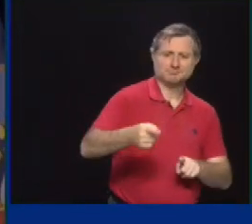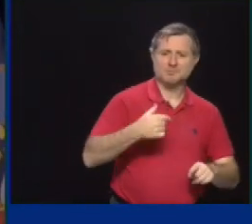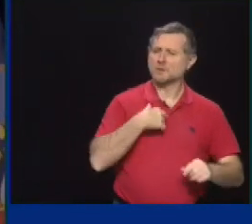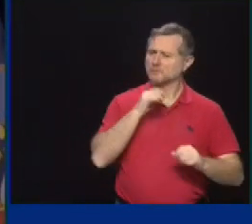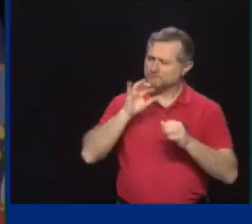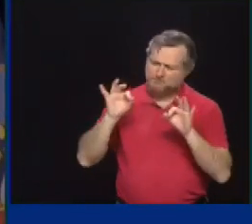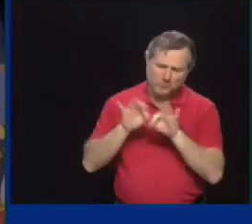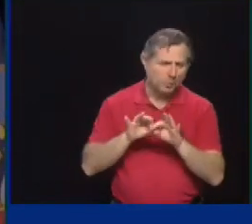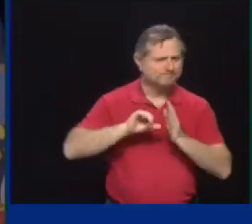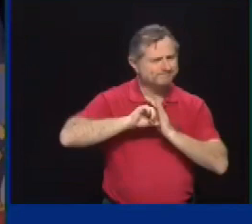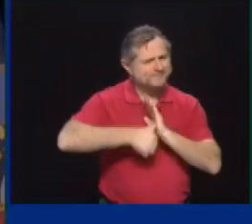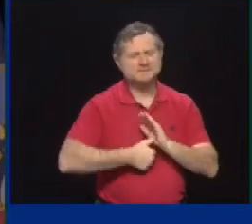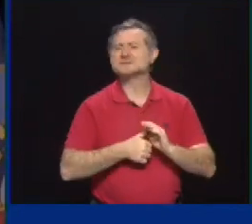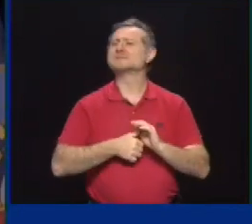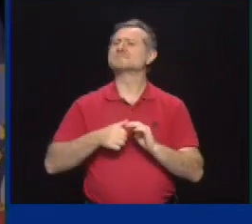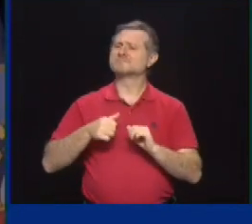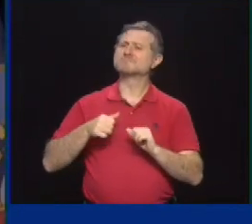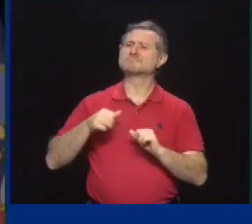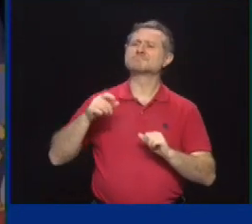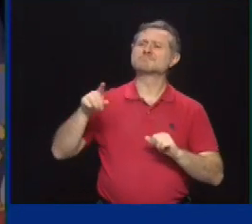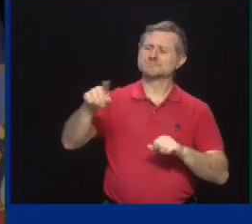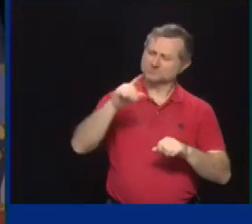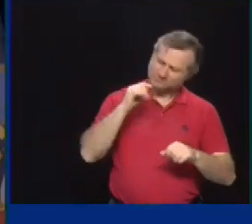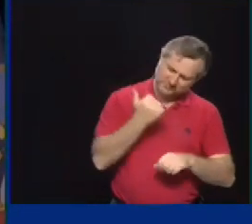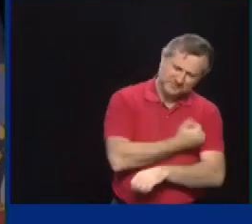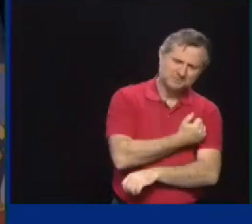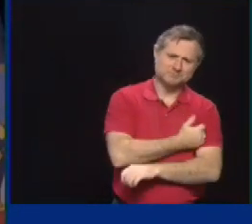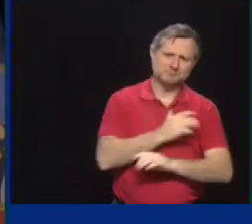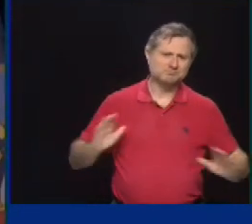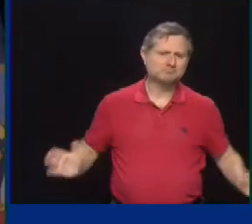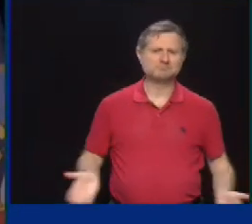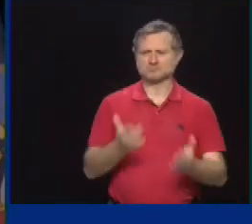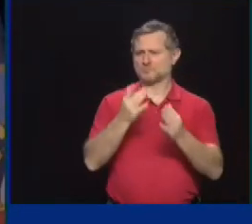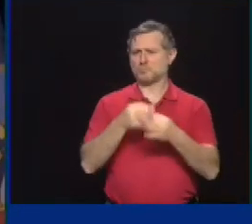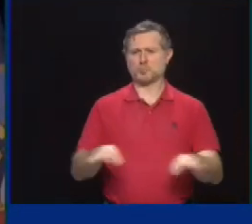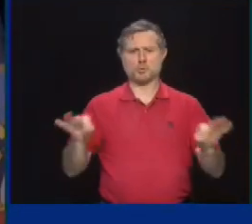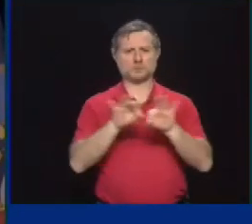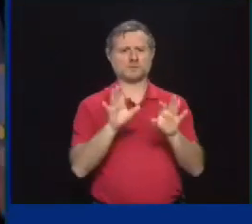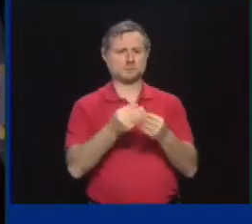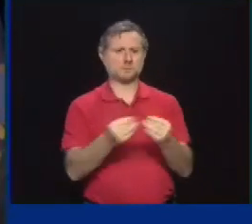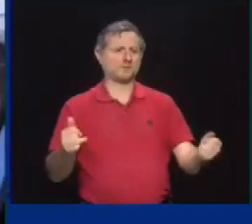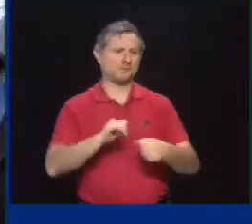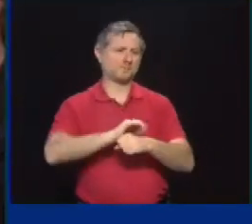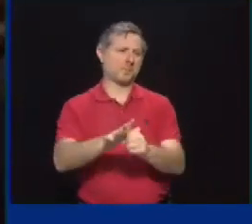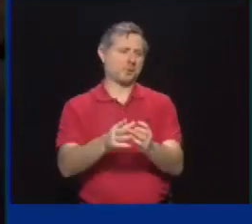a key part of what we need to do to overcome this pandemic. Thank you. Thank you.